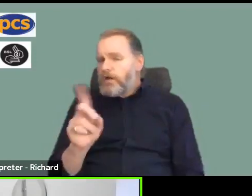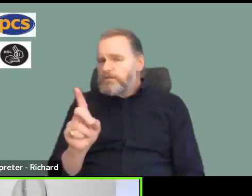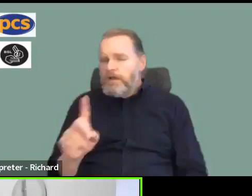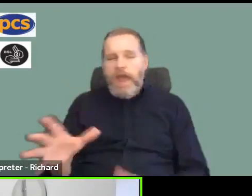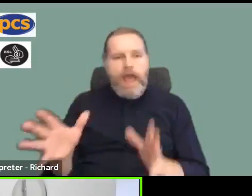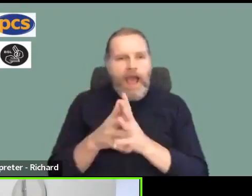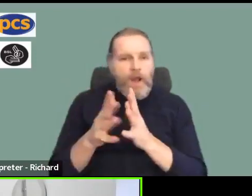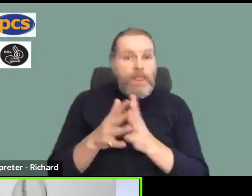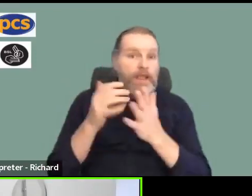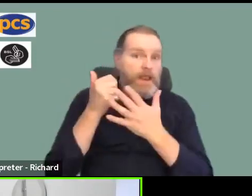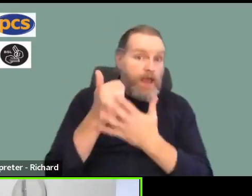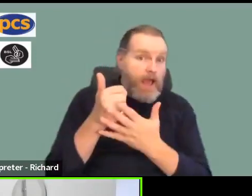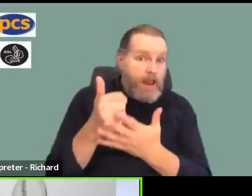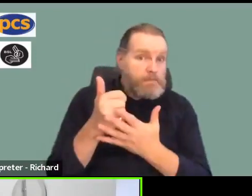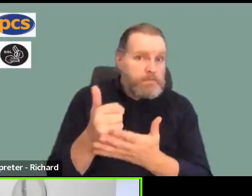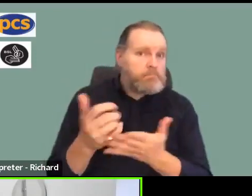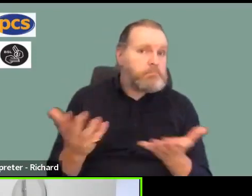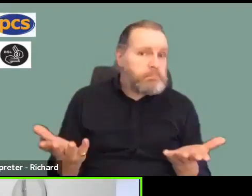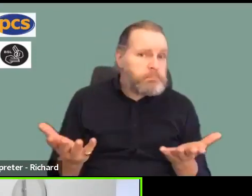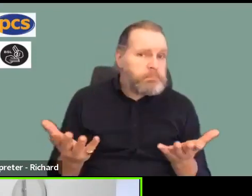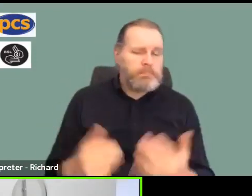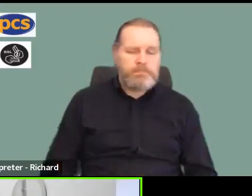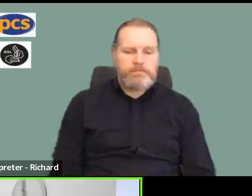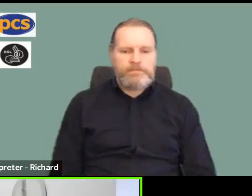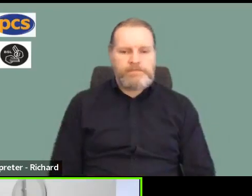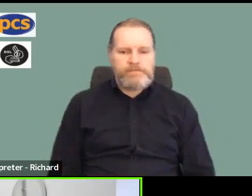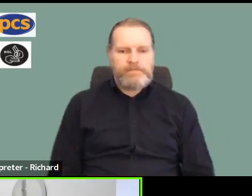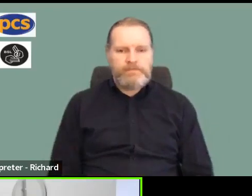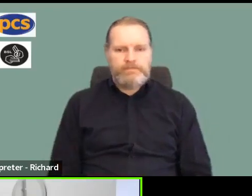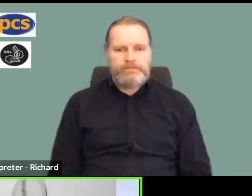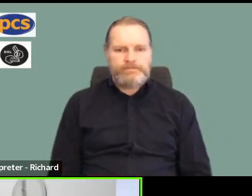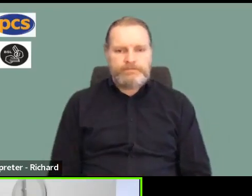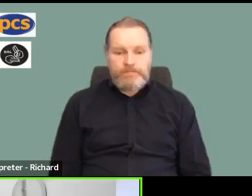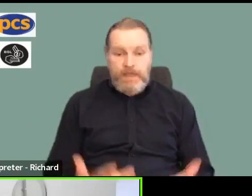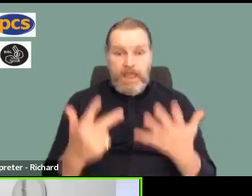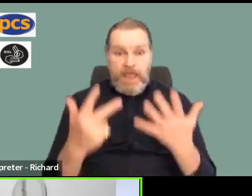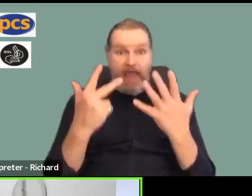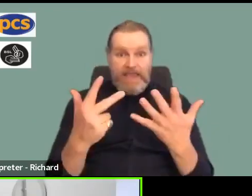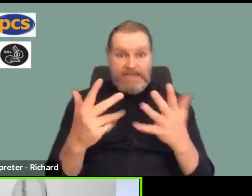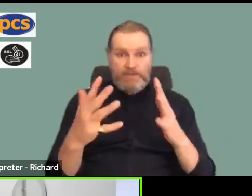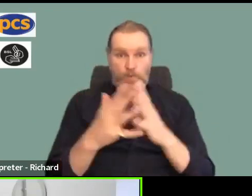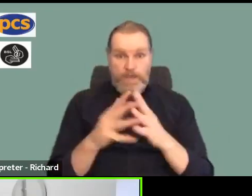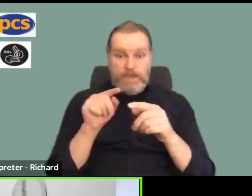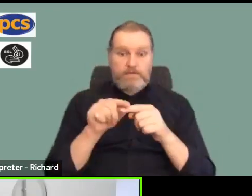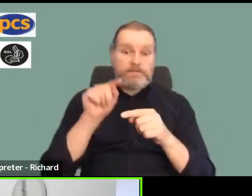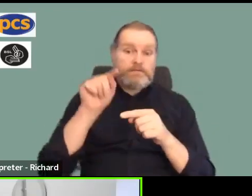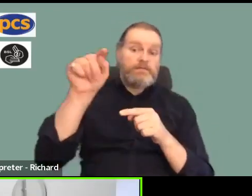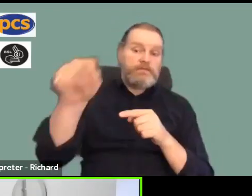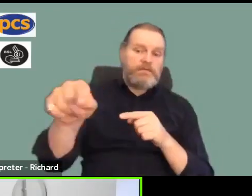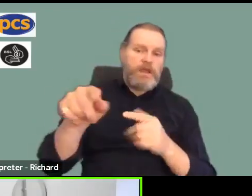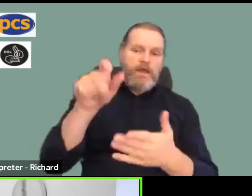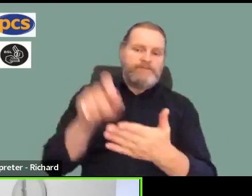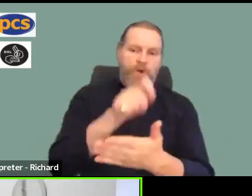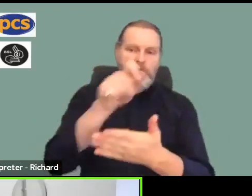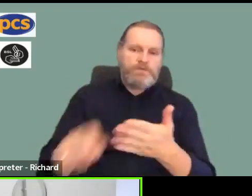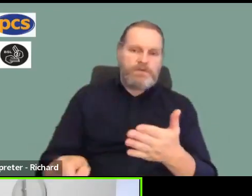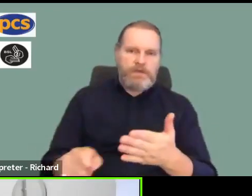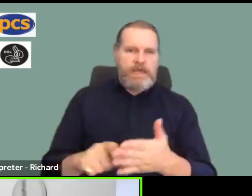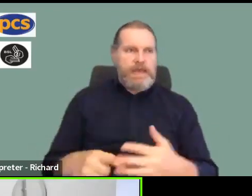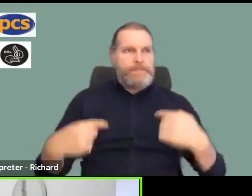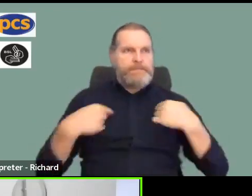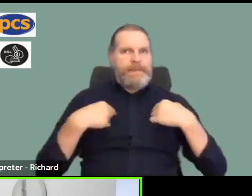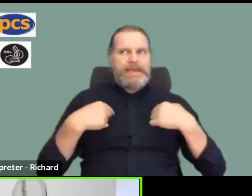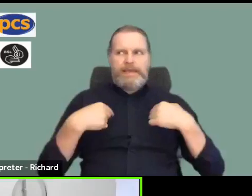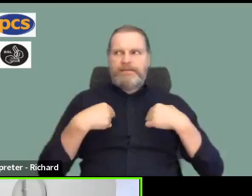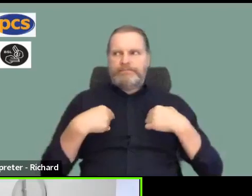that's anonymous, actually, but it says we're eight weeks away from the start. And I don't know personally what I should be doing to get ready.